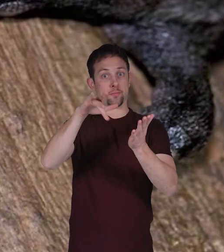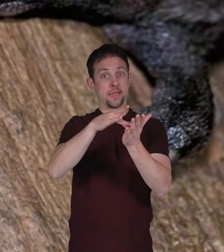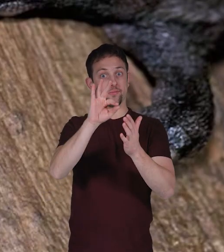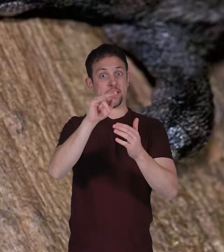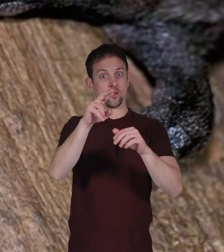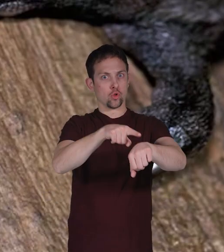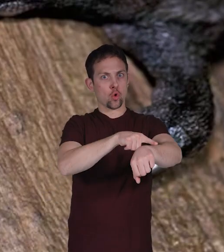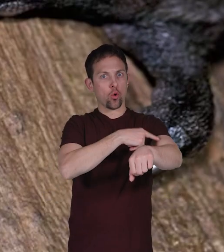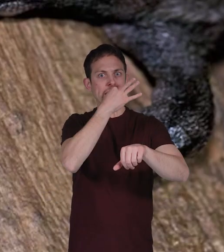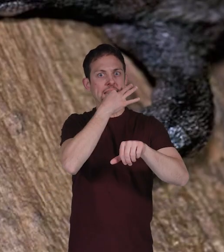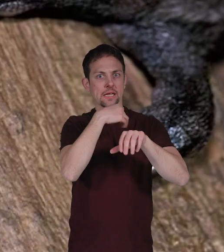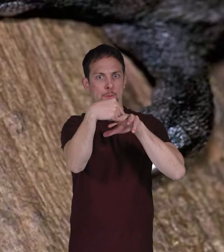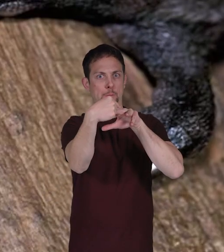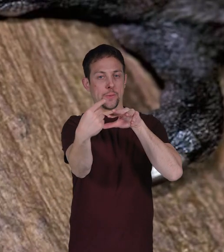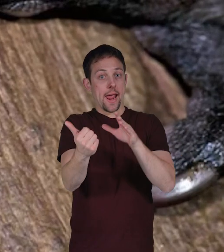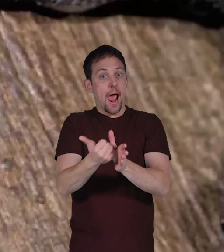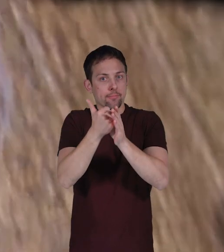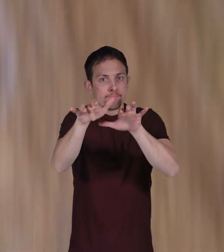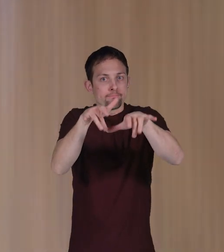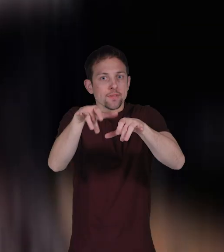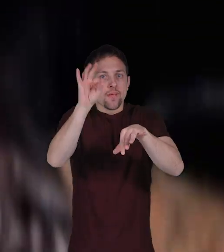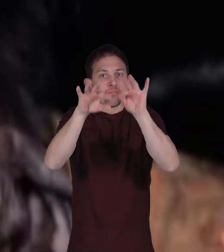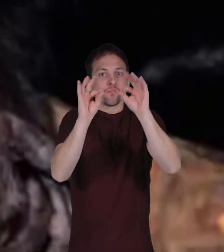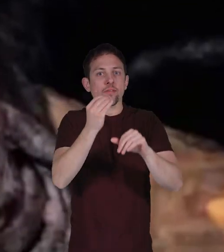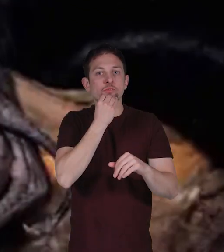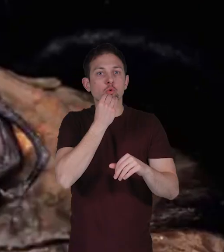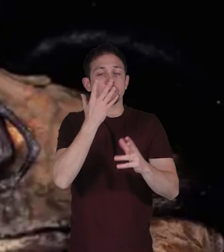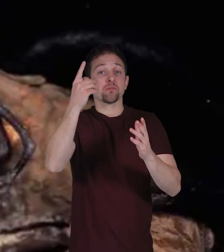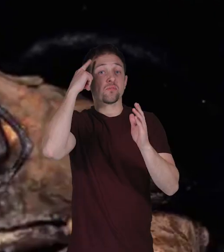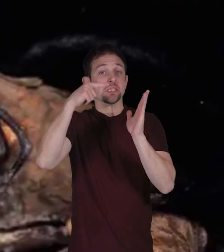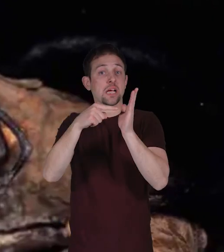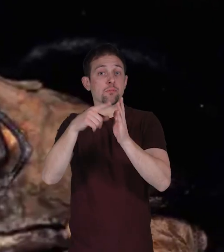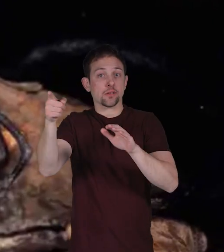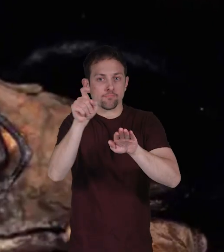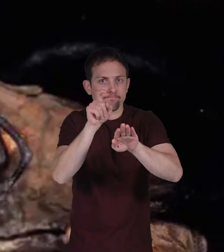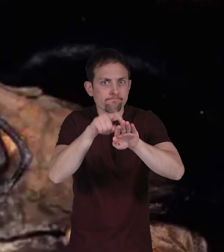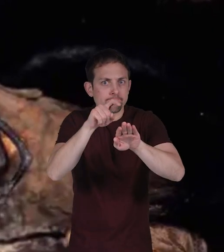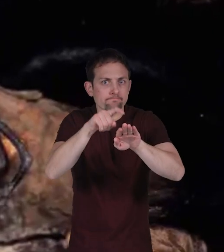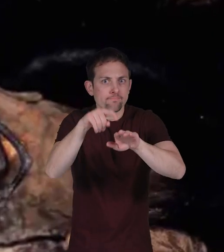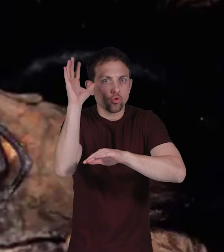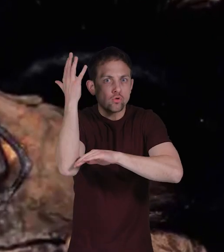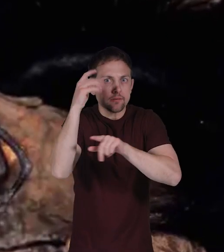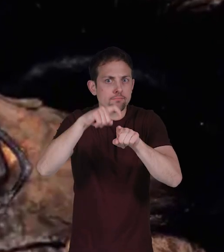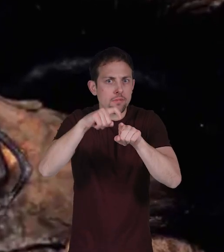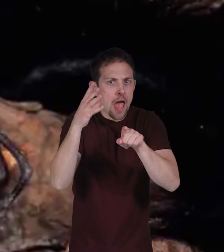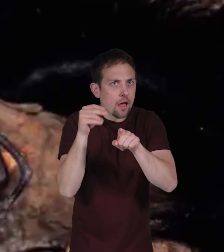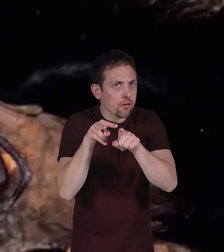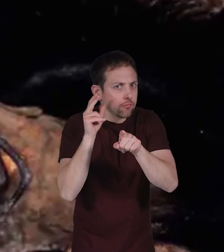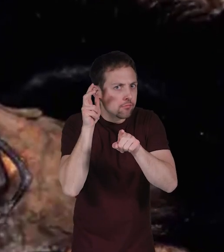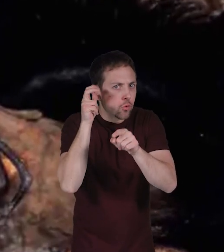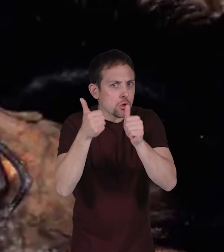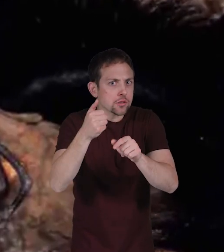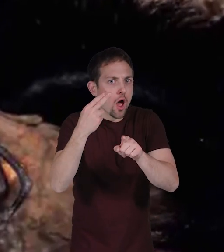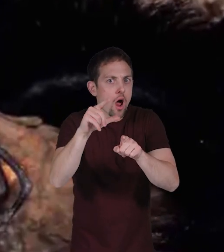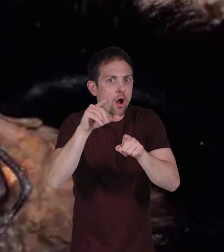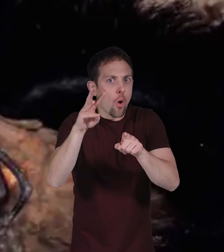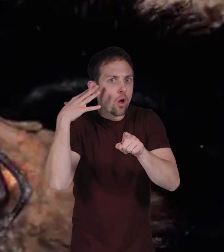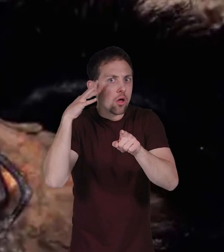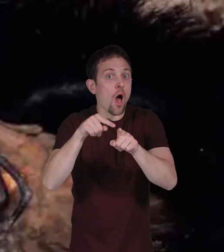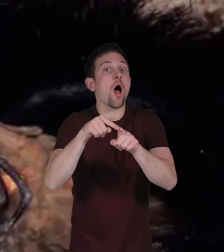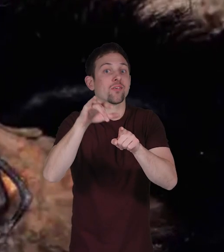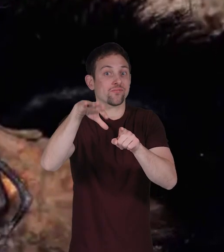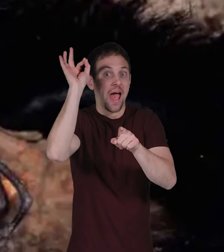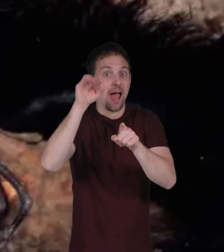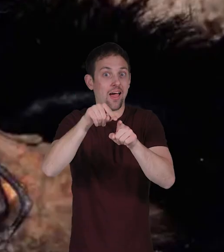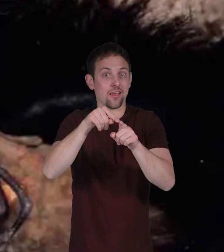middle finger they use it to find food for example they tap on trees and carefully listen for the hollow sound of the